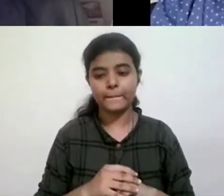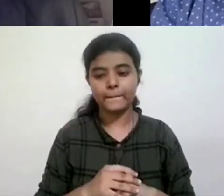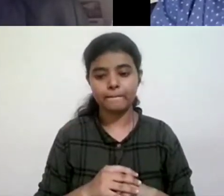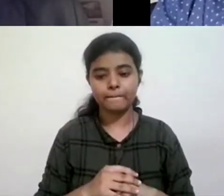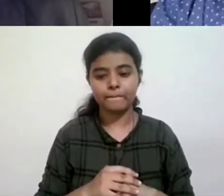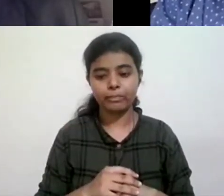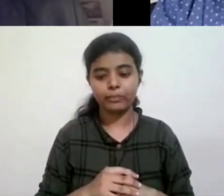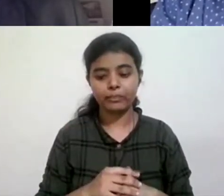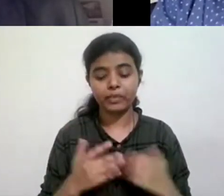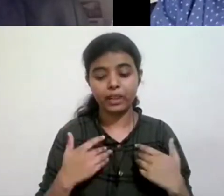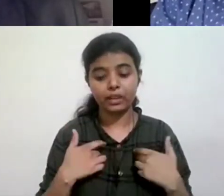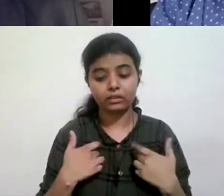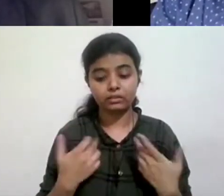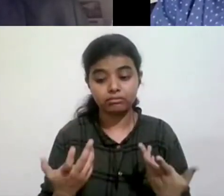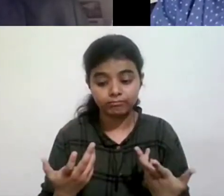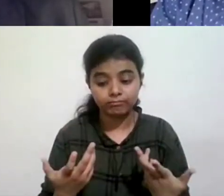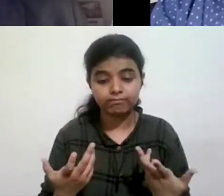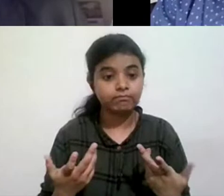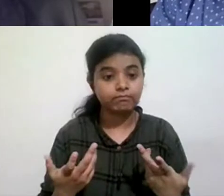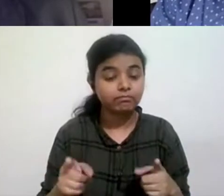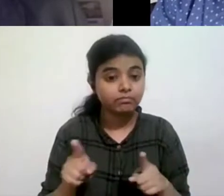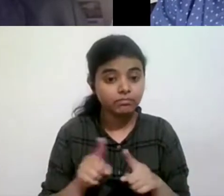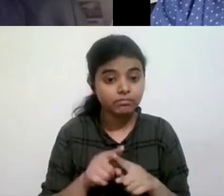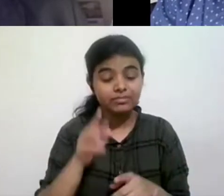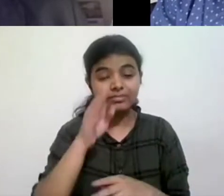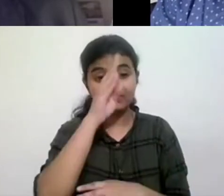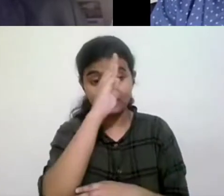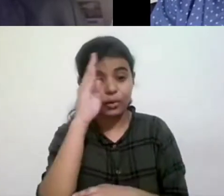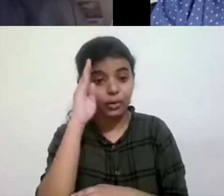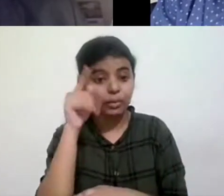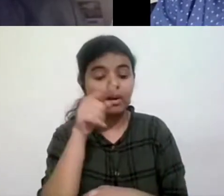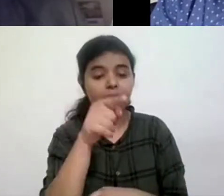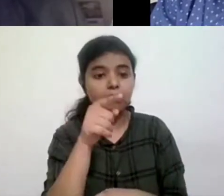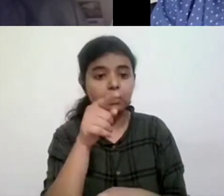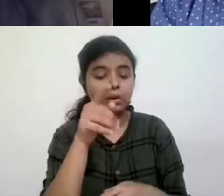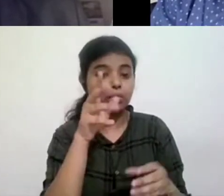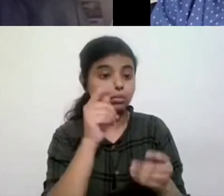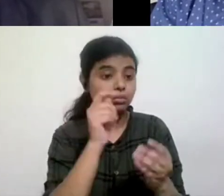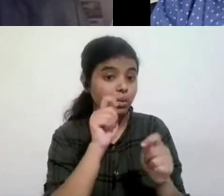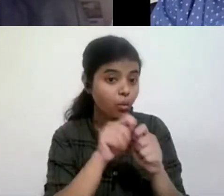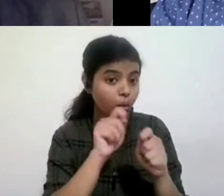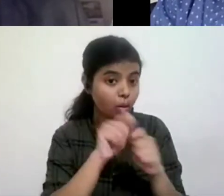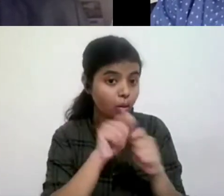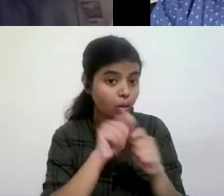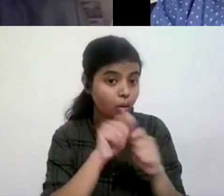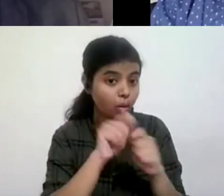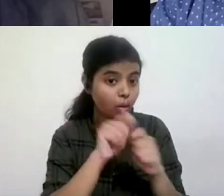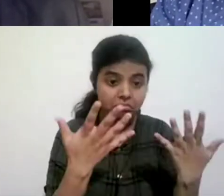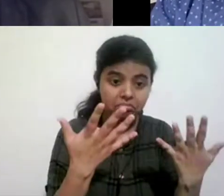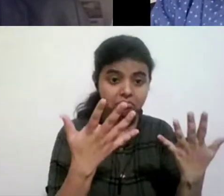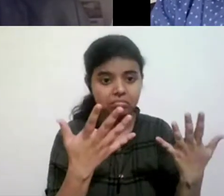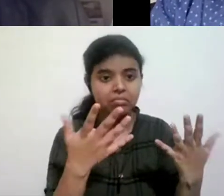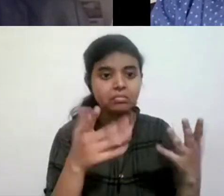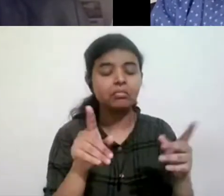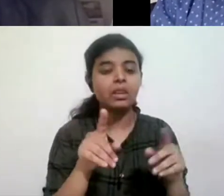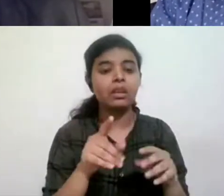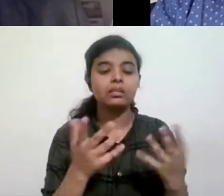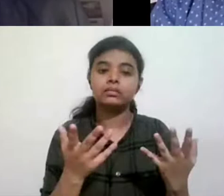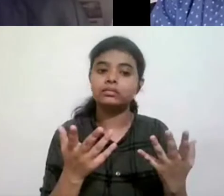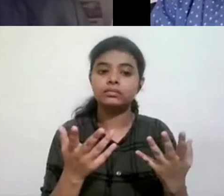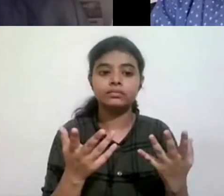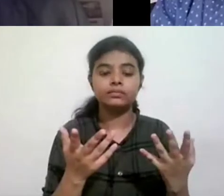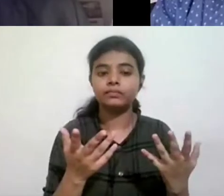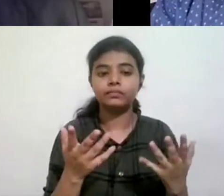I still am enough of an academic to believe that if the work is good, uh, then it's good work. Um,